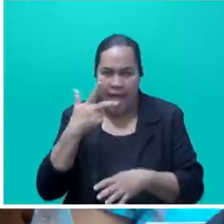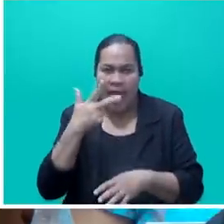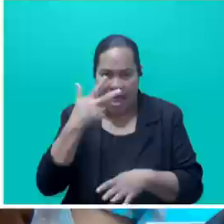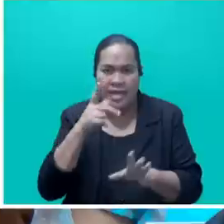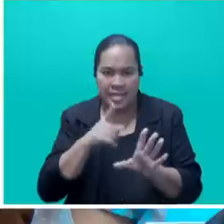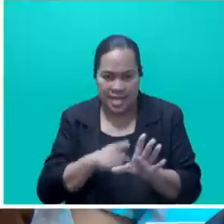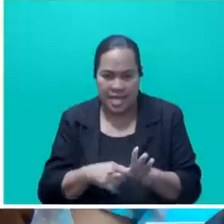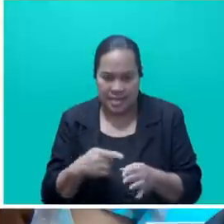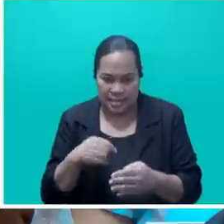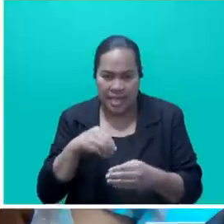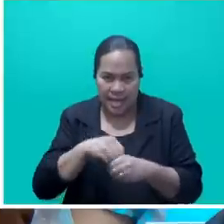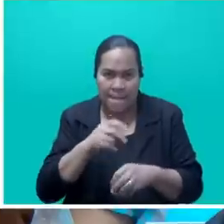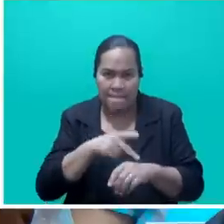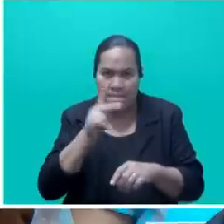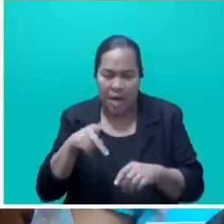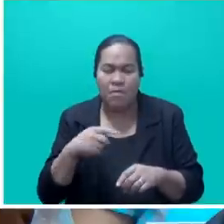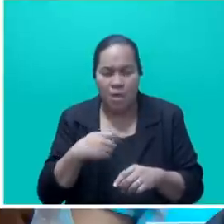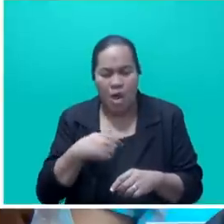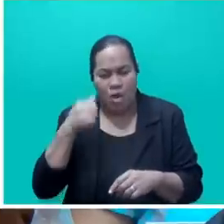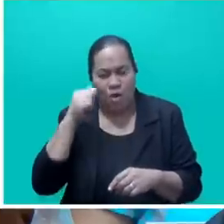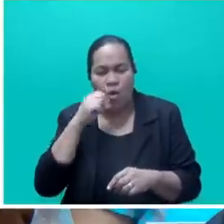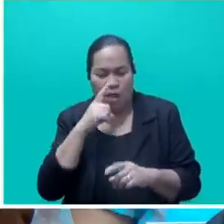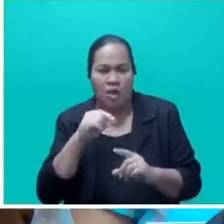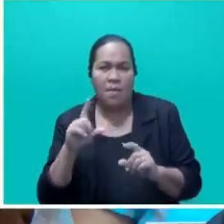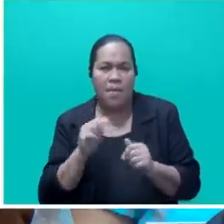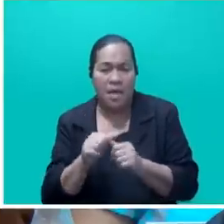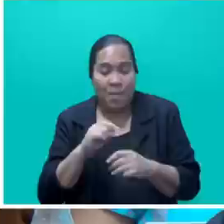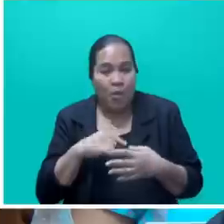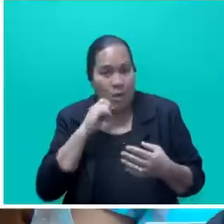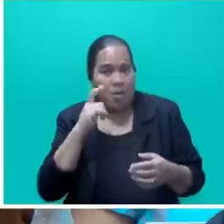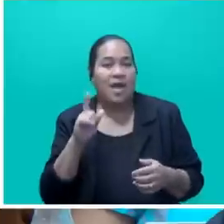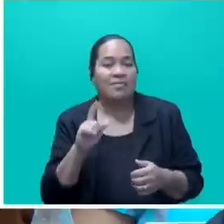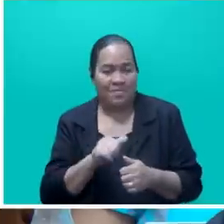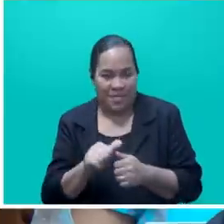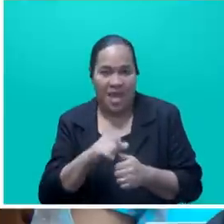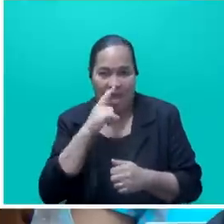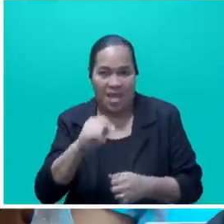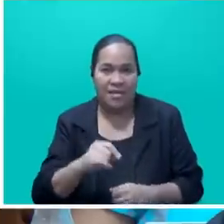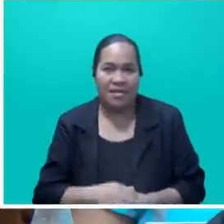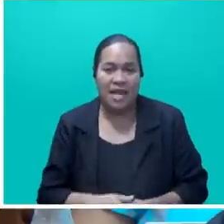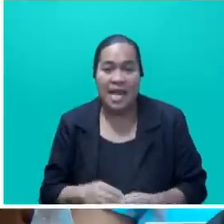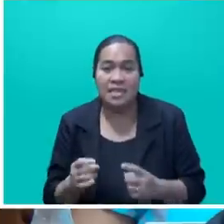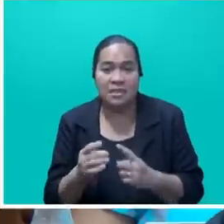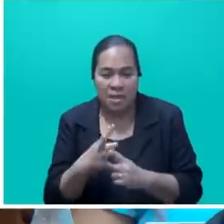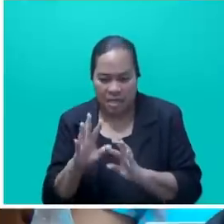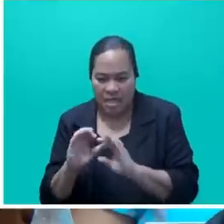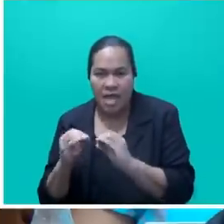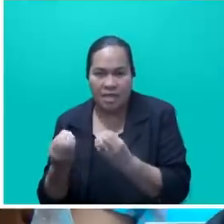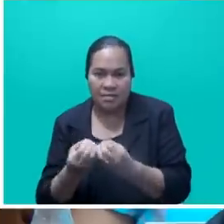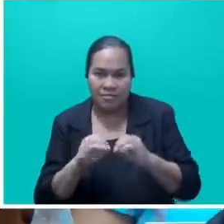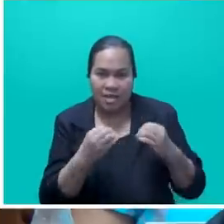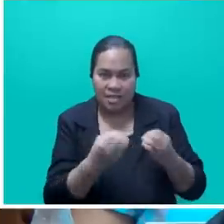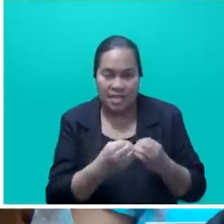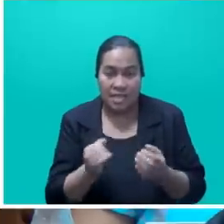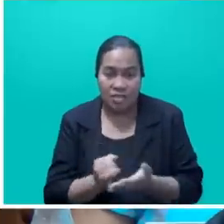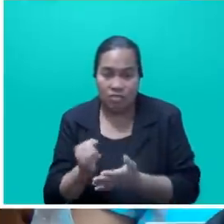could have done better, and we will do better, especially in strengthening institutions. They have